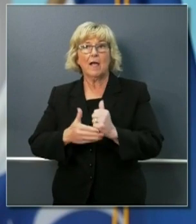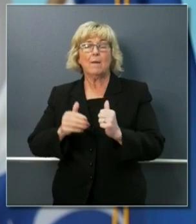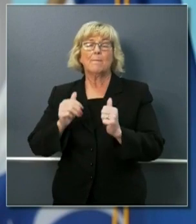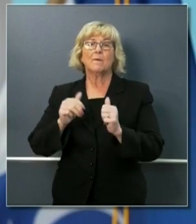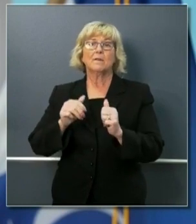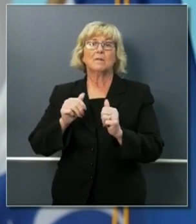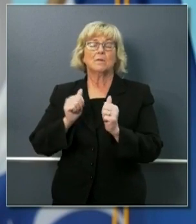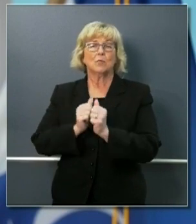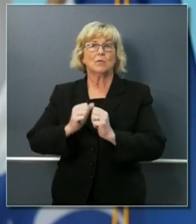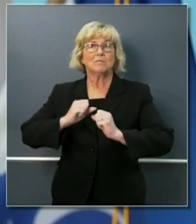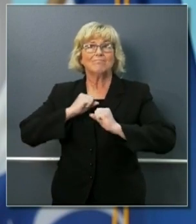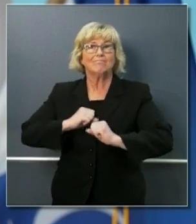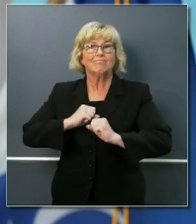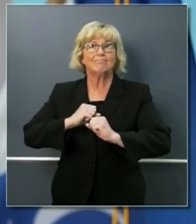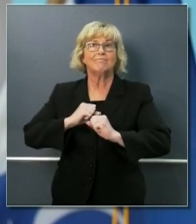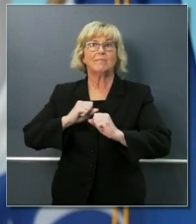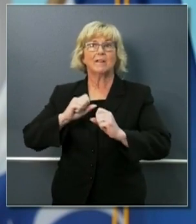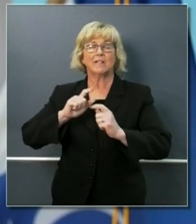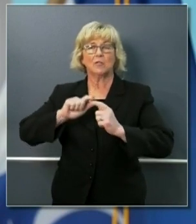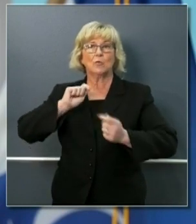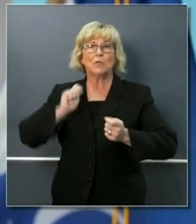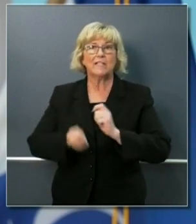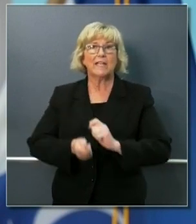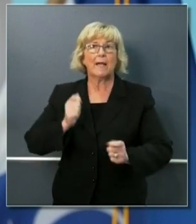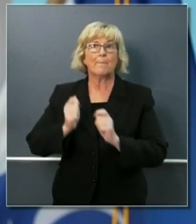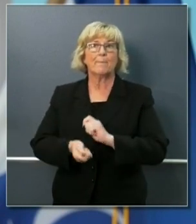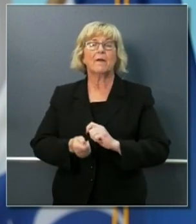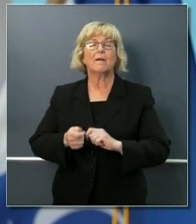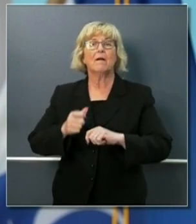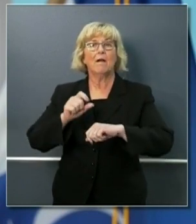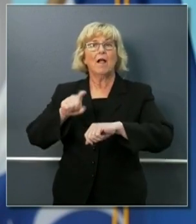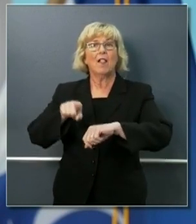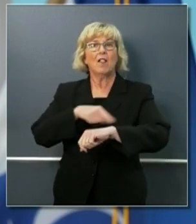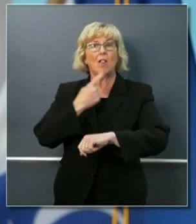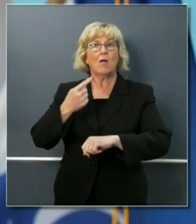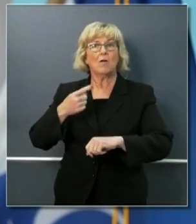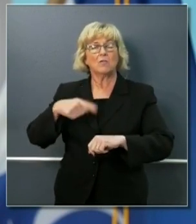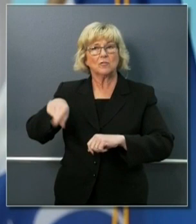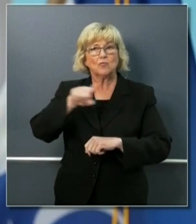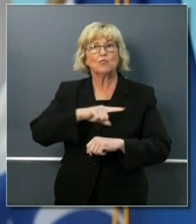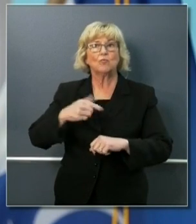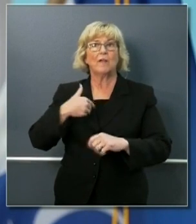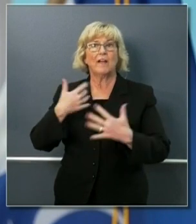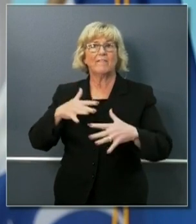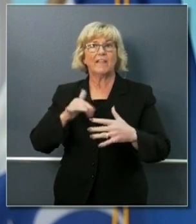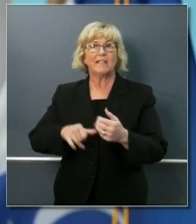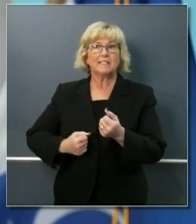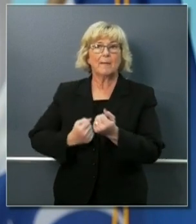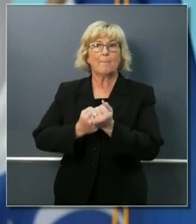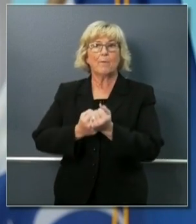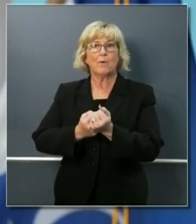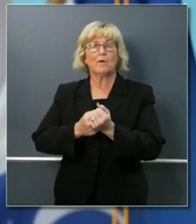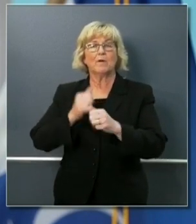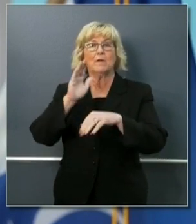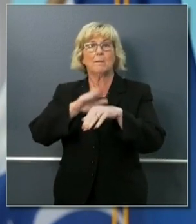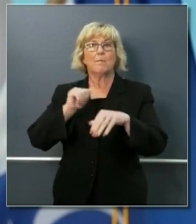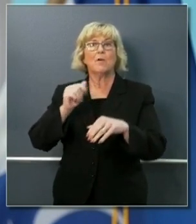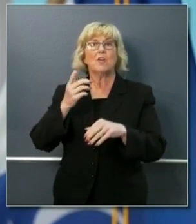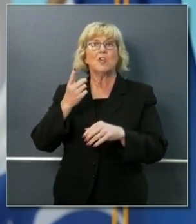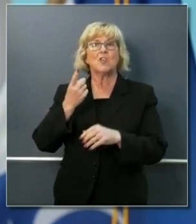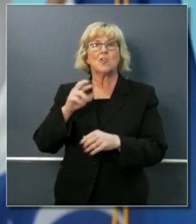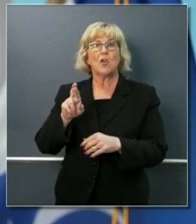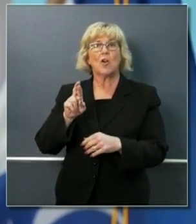and the capacity to adapt to the moment as long as we have the support to get through this moment with that Dr. Burke Harris.